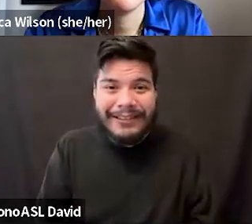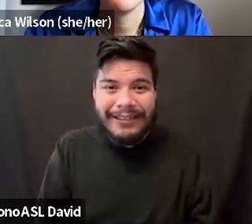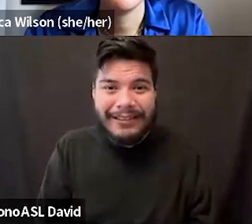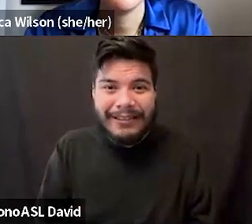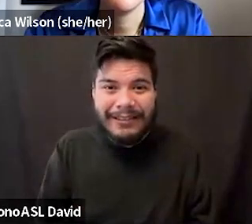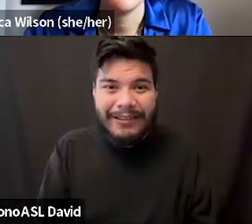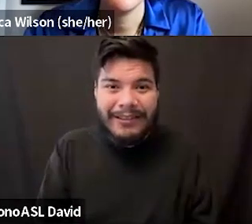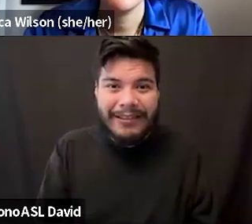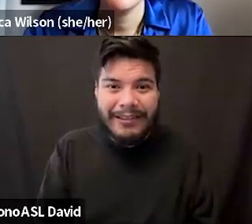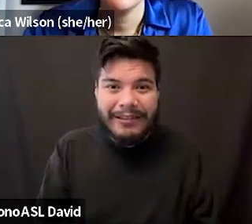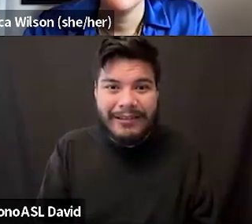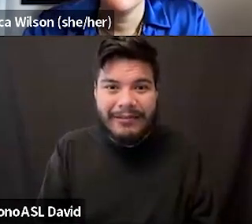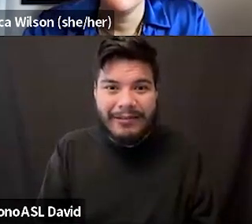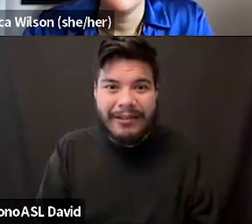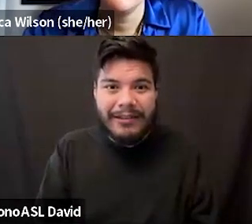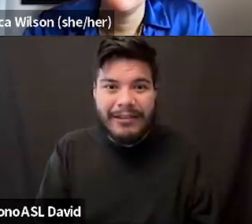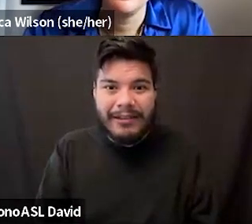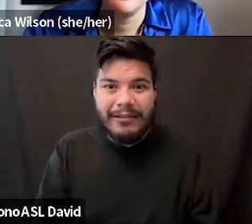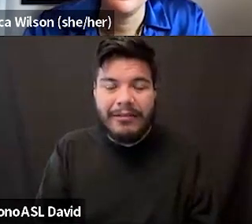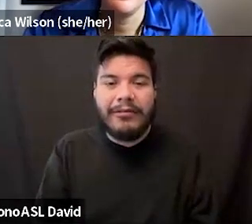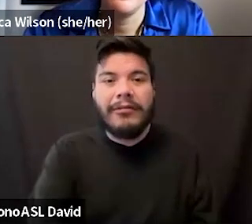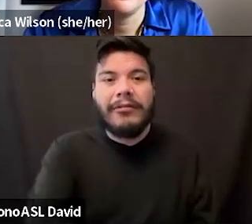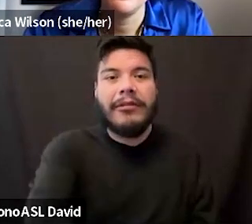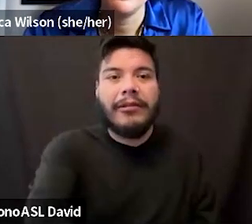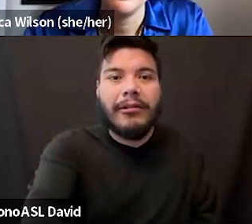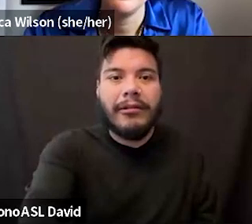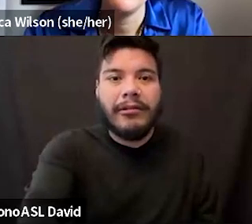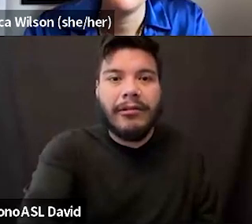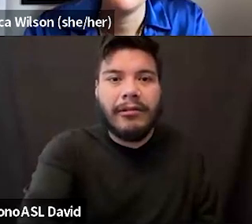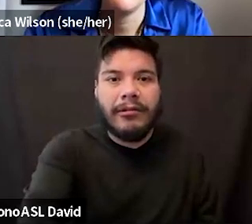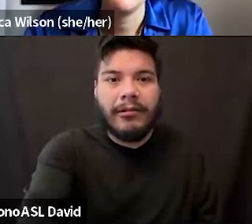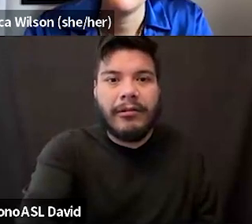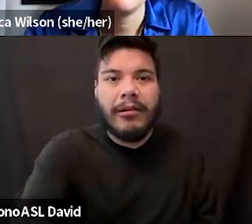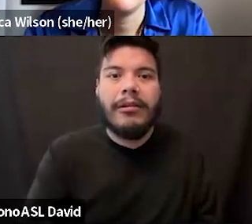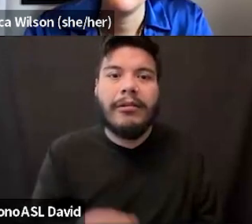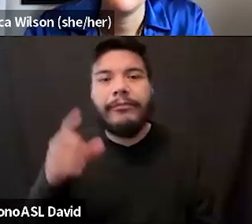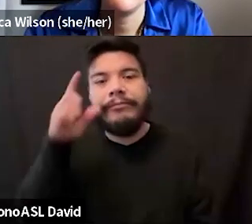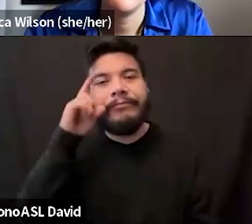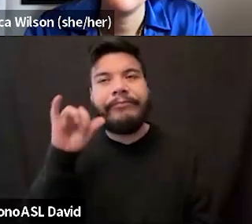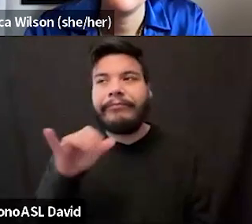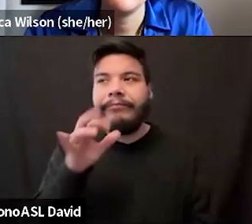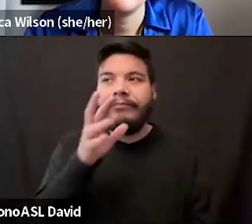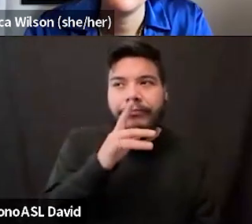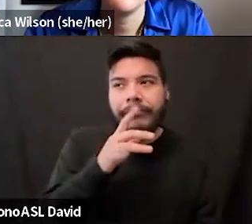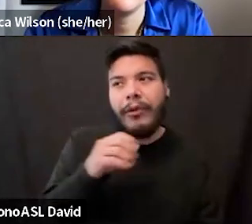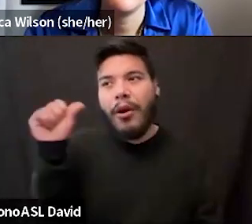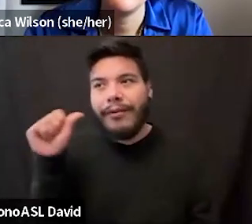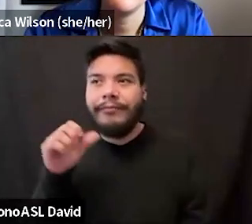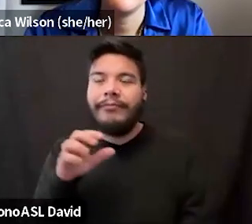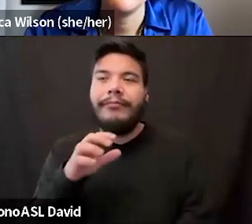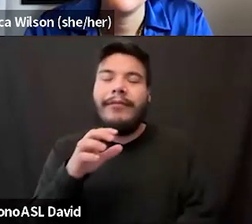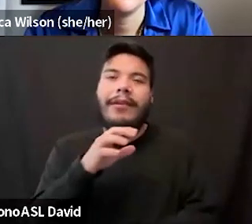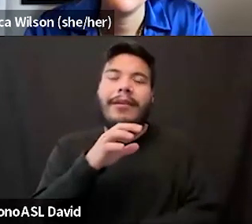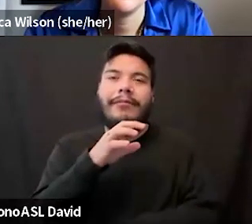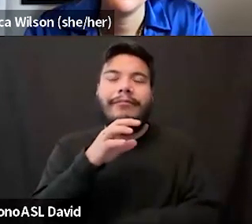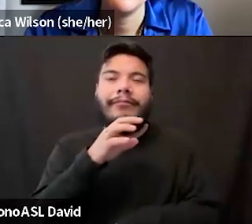One of the things that I find frustrating about having that sort of mother or auntie energy put on me by people who